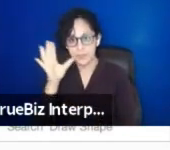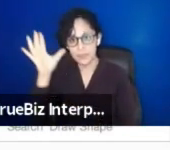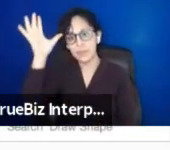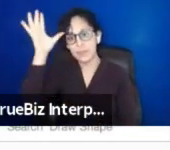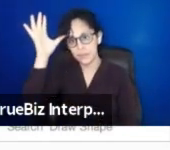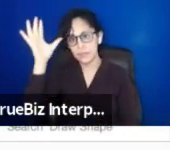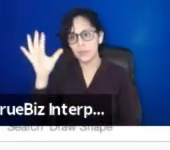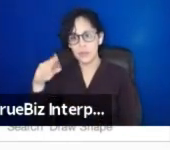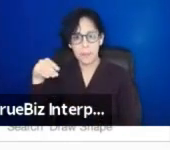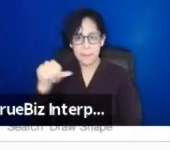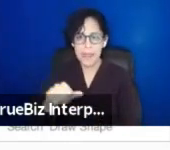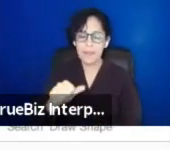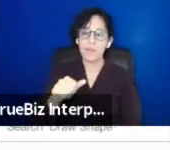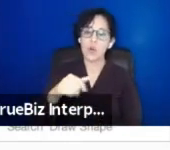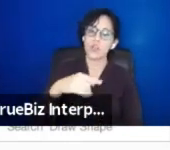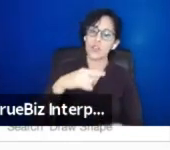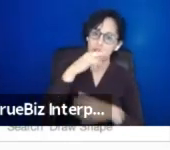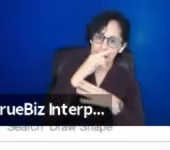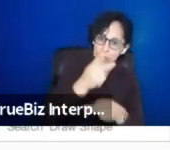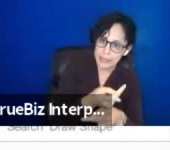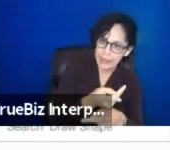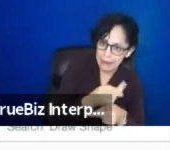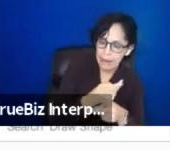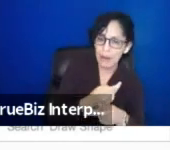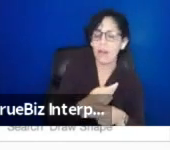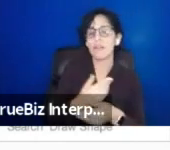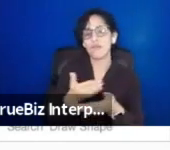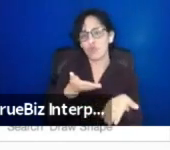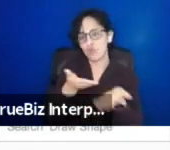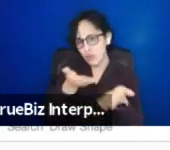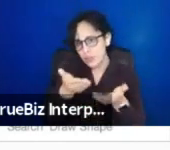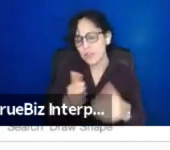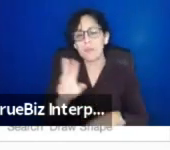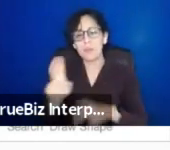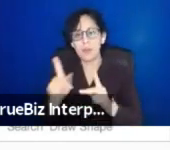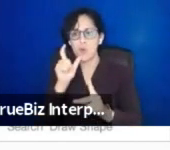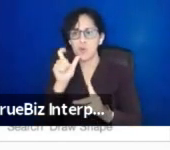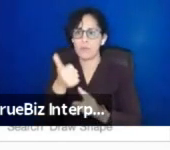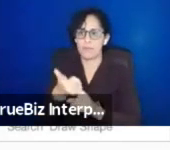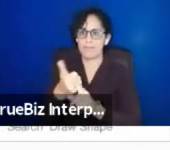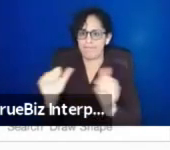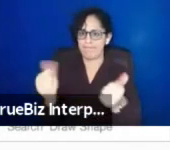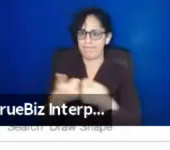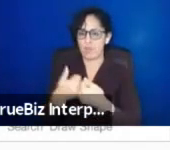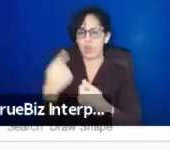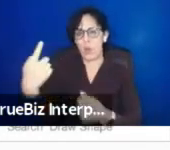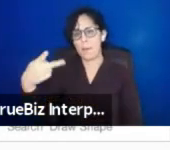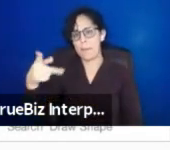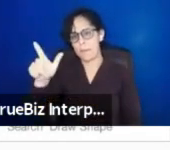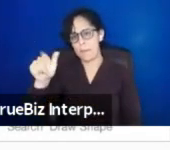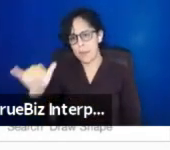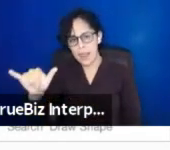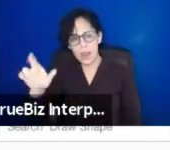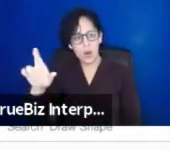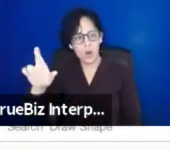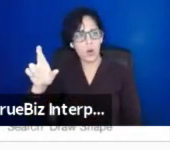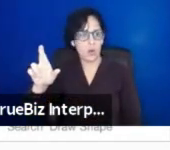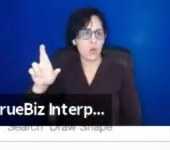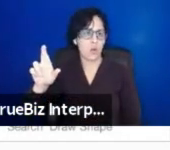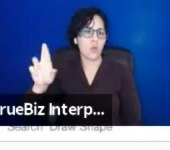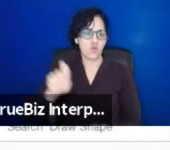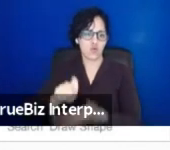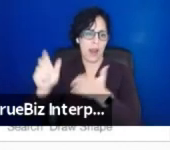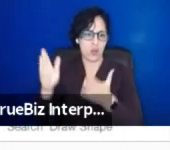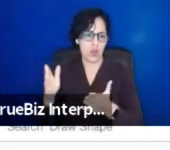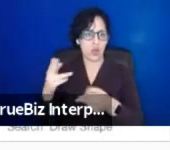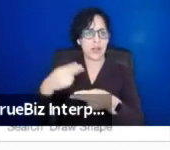to be able to pay for child care. And one of the people who really had the hardest time was a playwright named Asimwe. Um, and